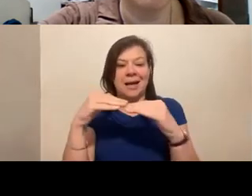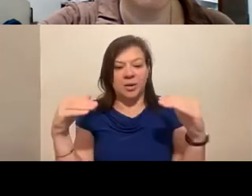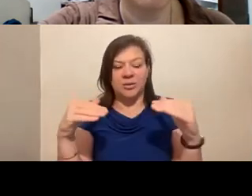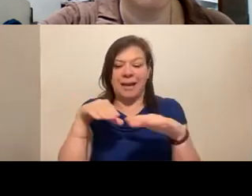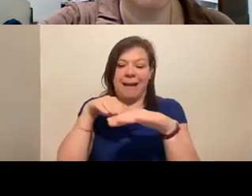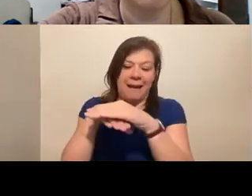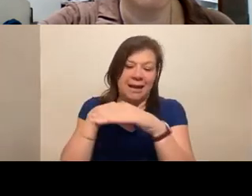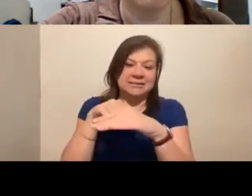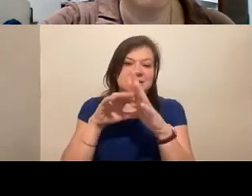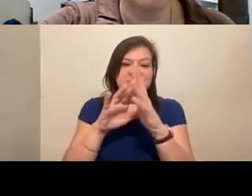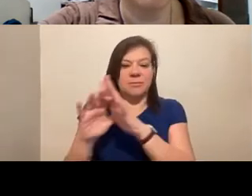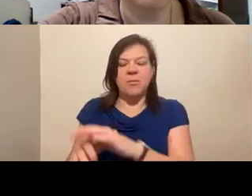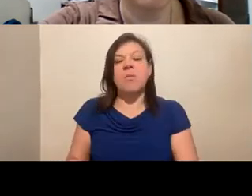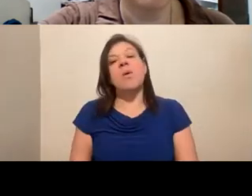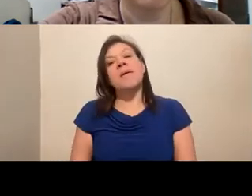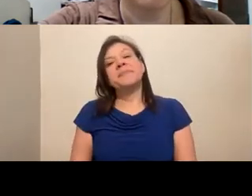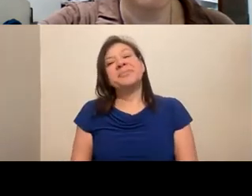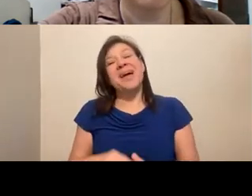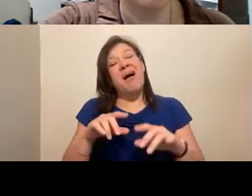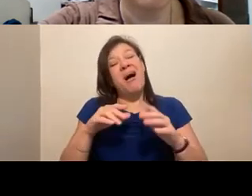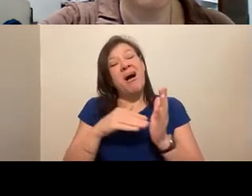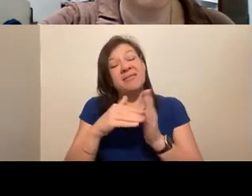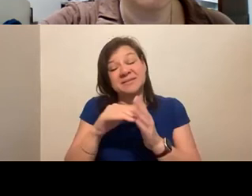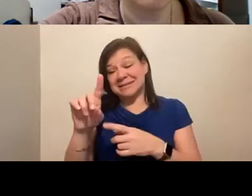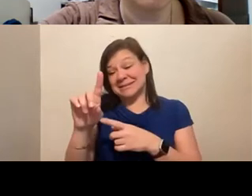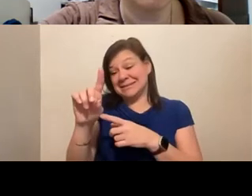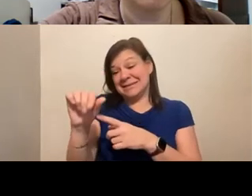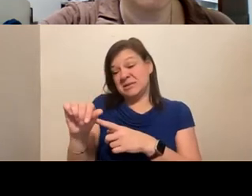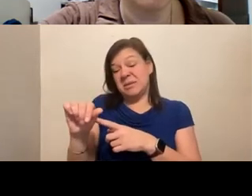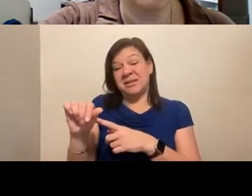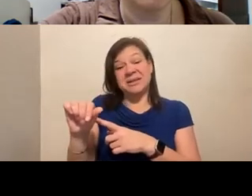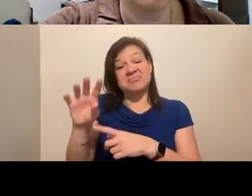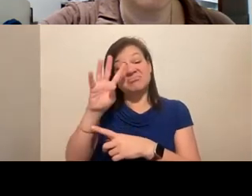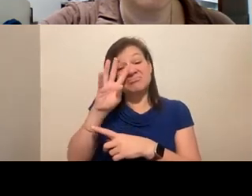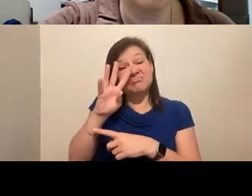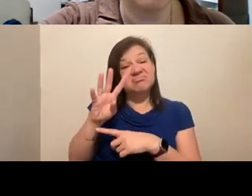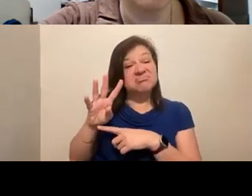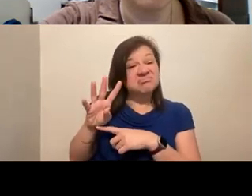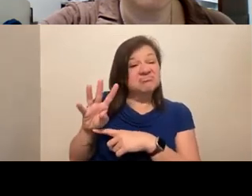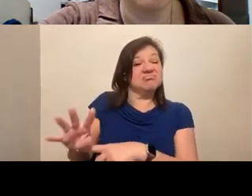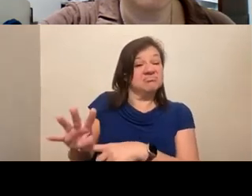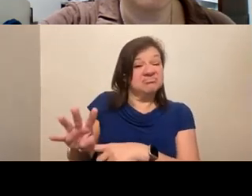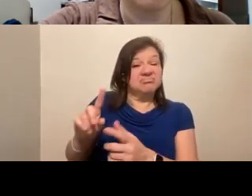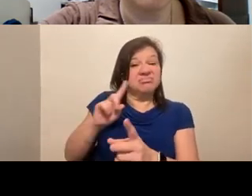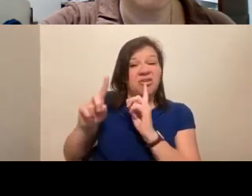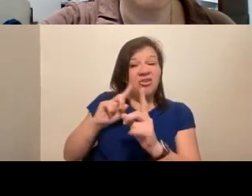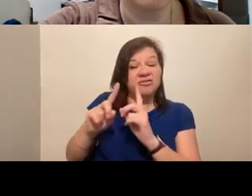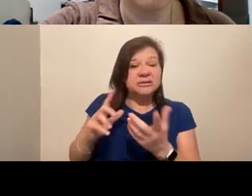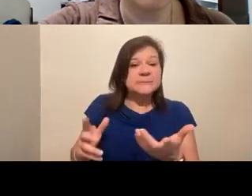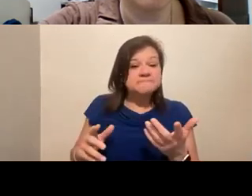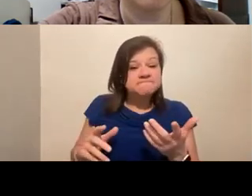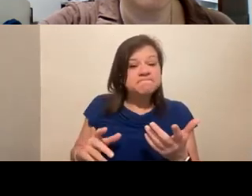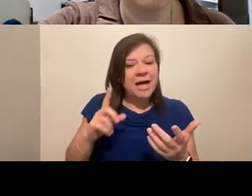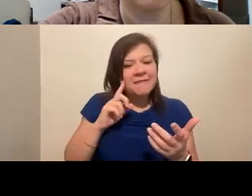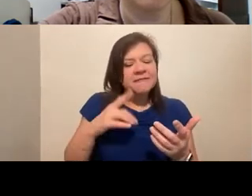And I think often disability gets occasionally left out of that conversation. And I think that there's a really strong